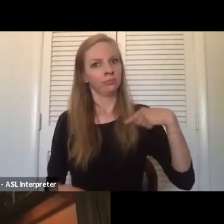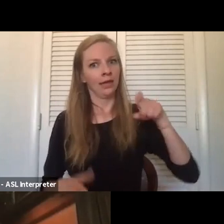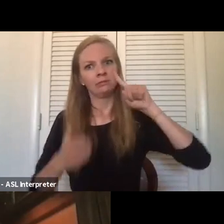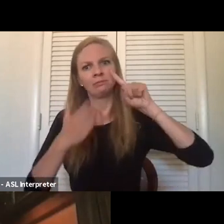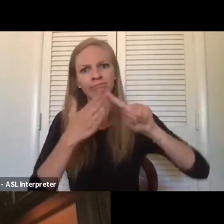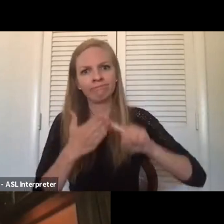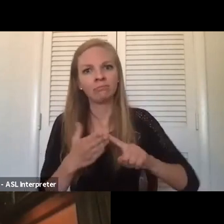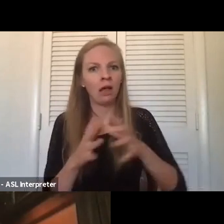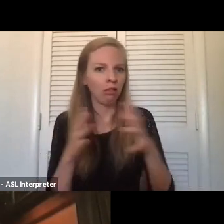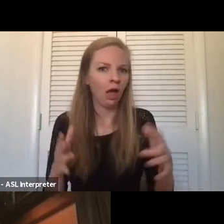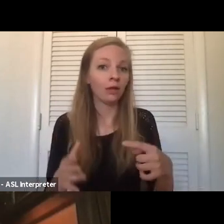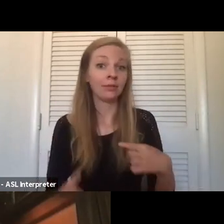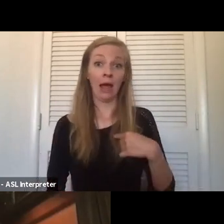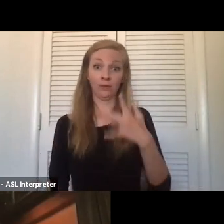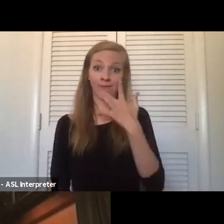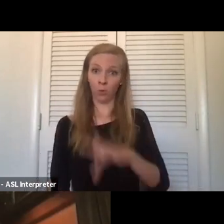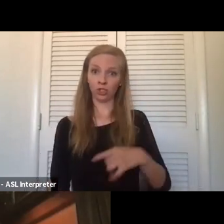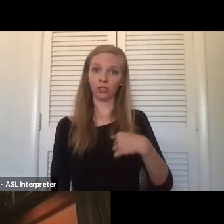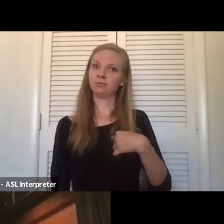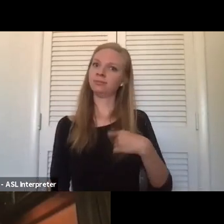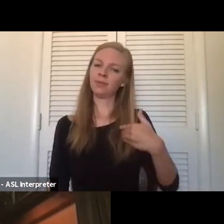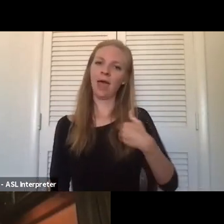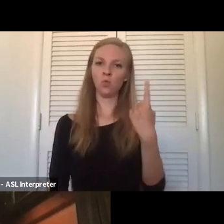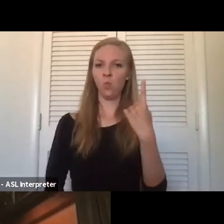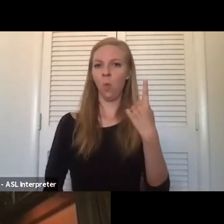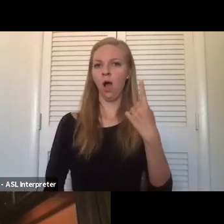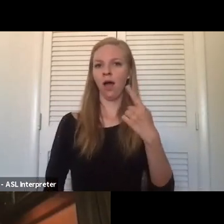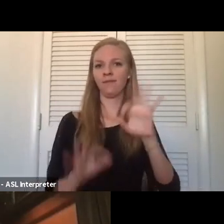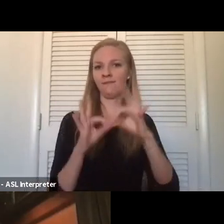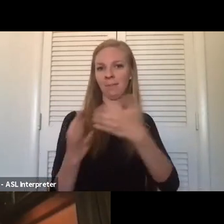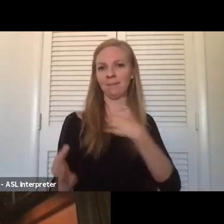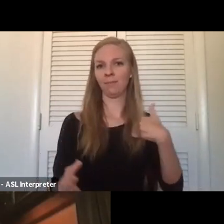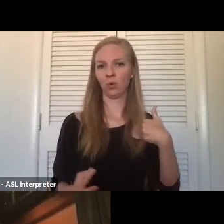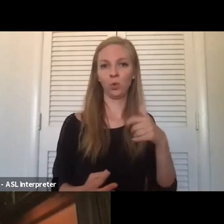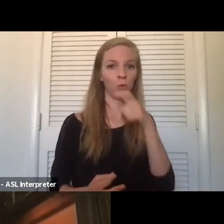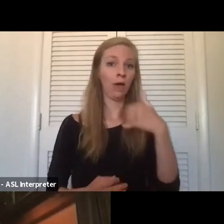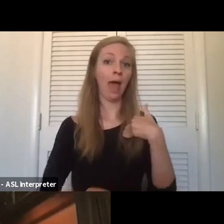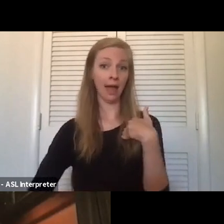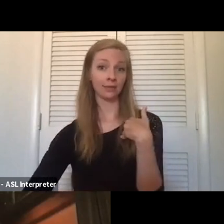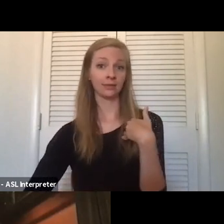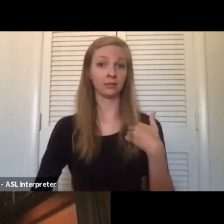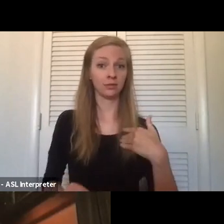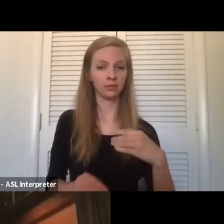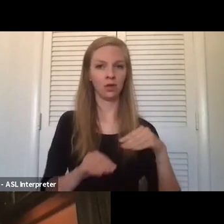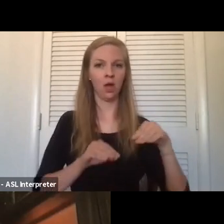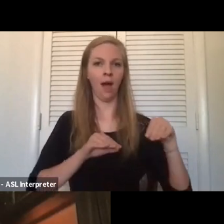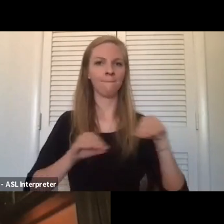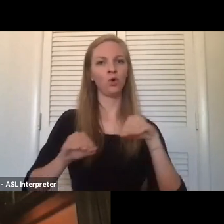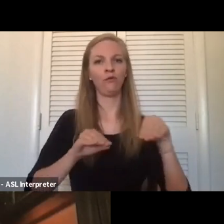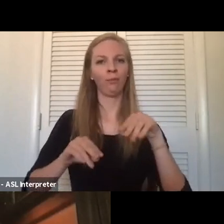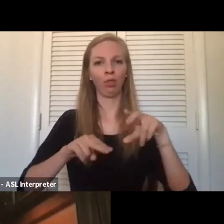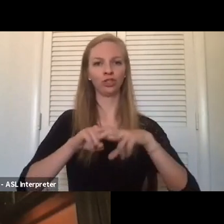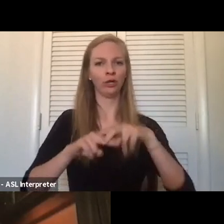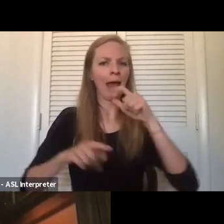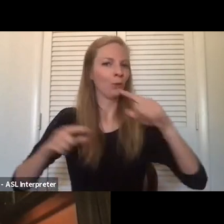was, I was fortunate to have a relative who has a movable chair. Um, we don't call it a wheelchair. It's a